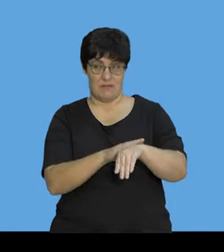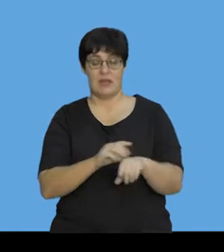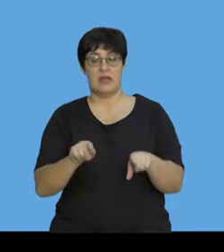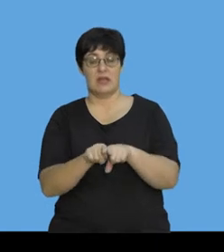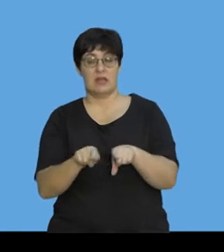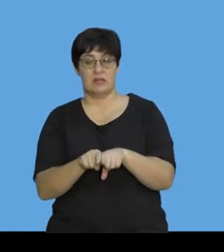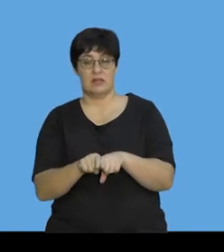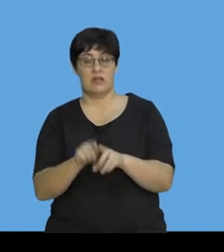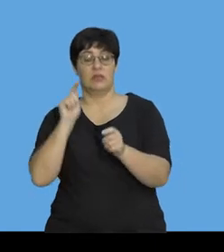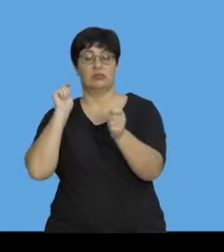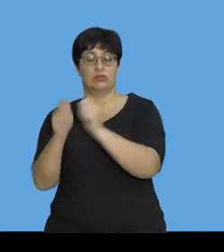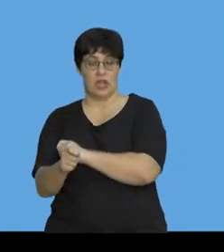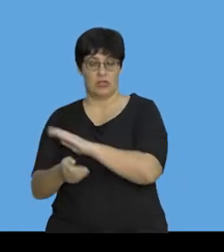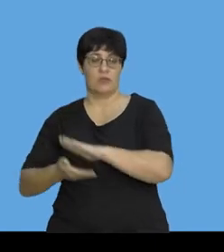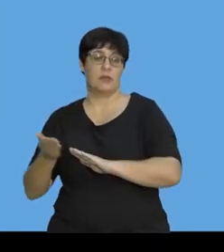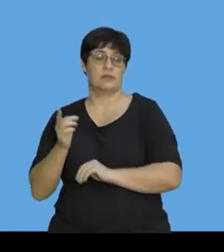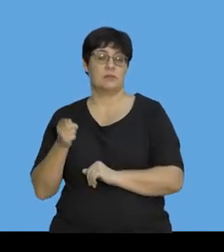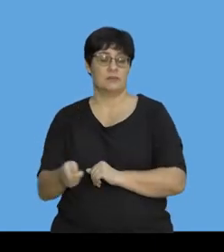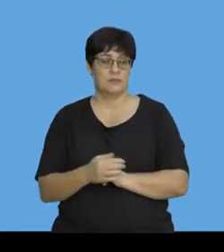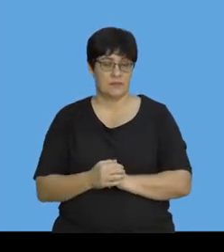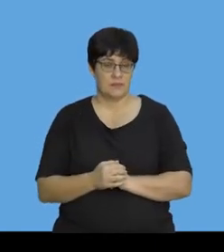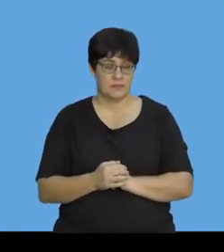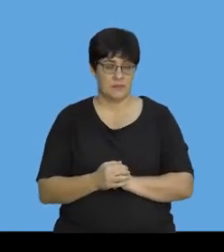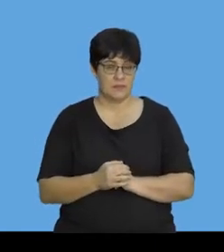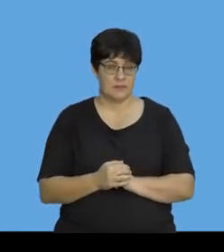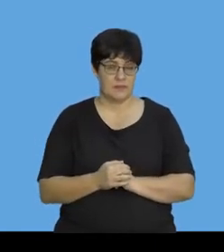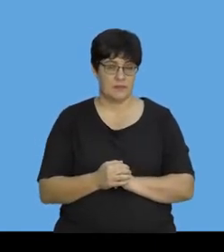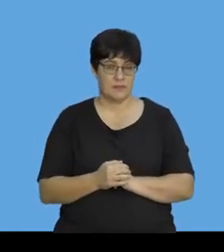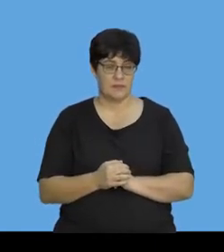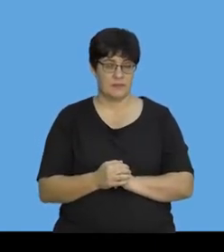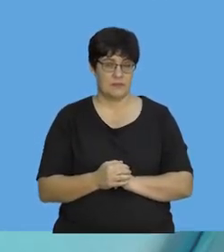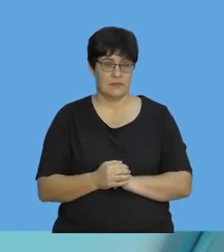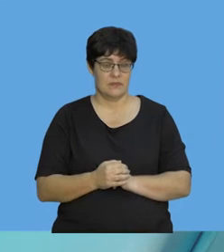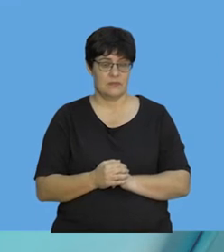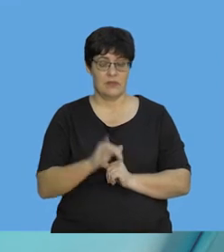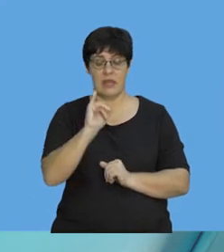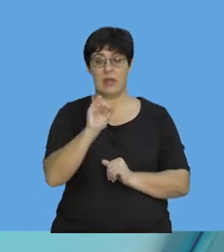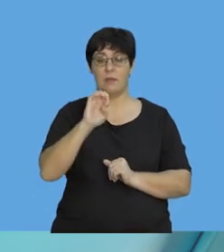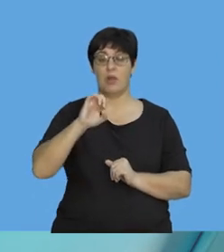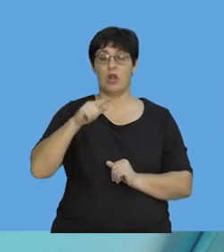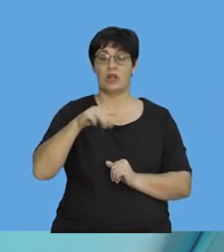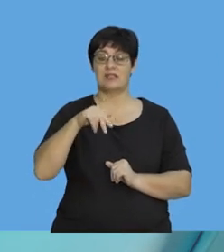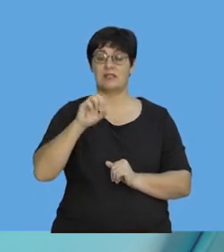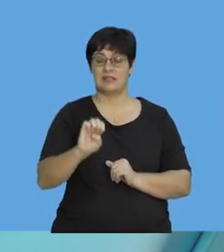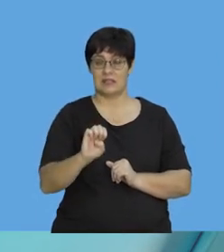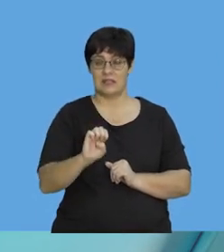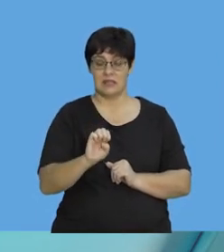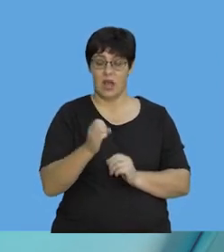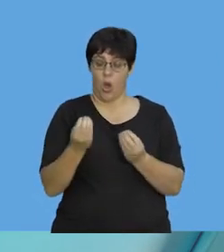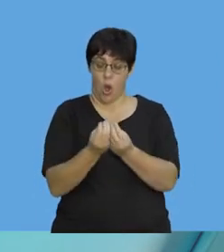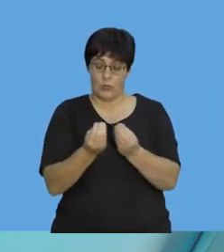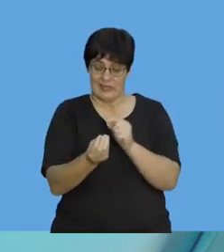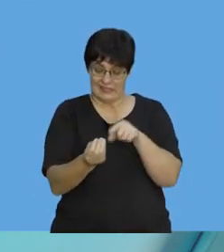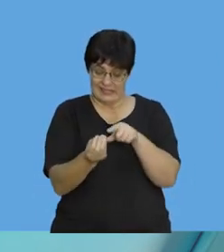is changing momentum. So, the impulse that an object